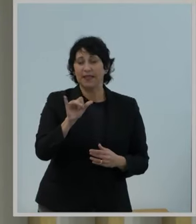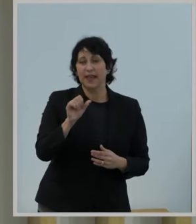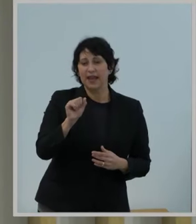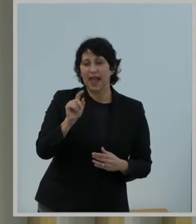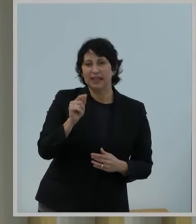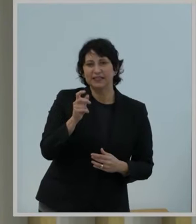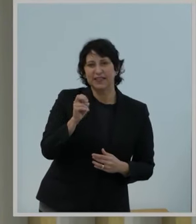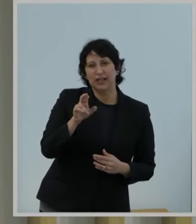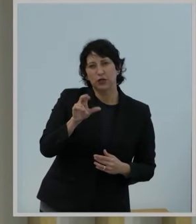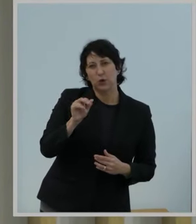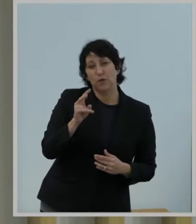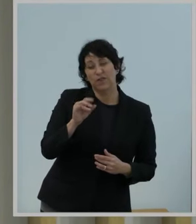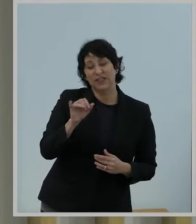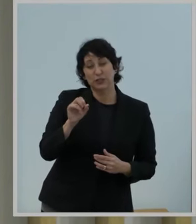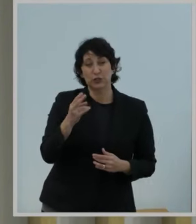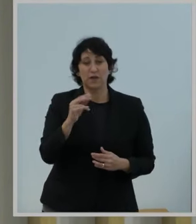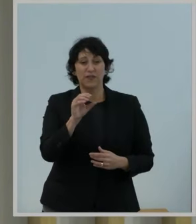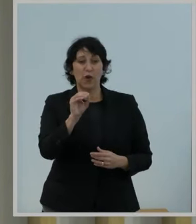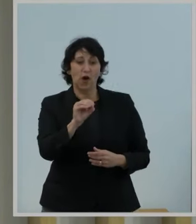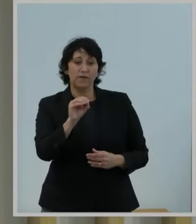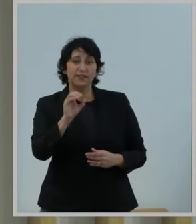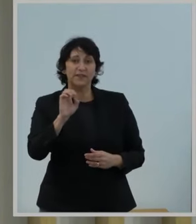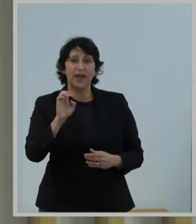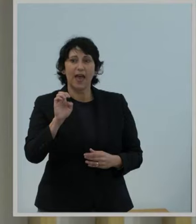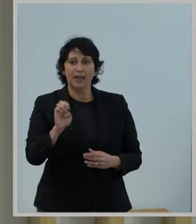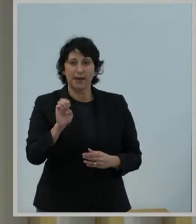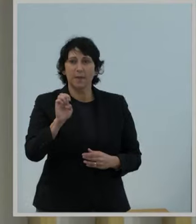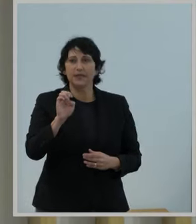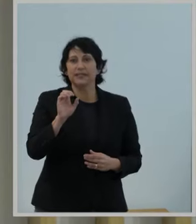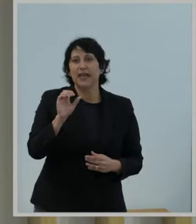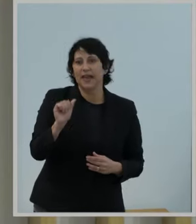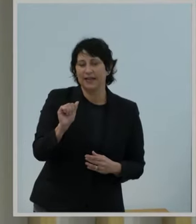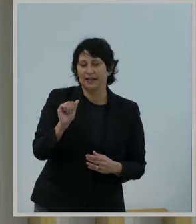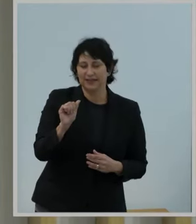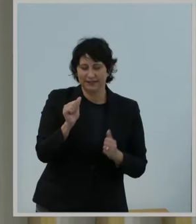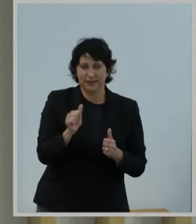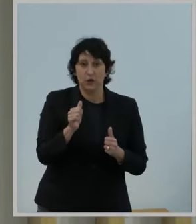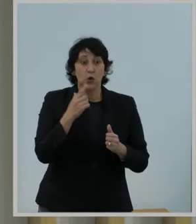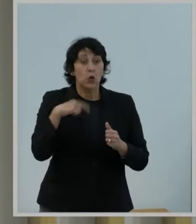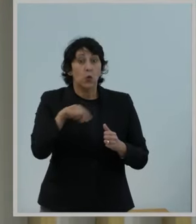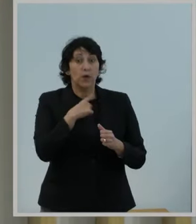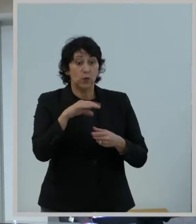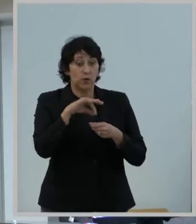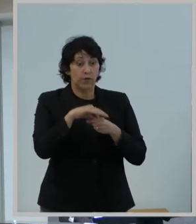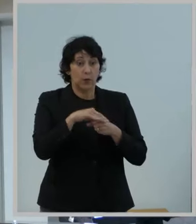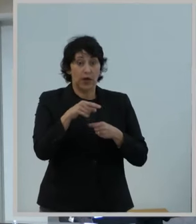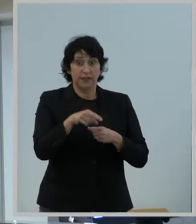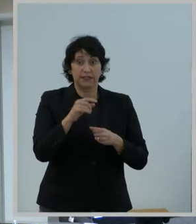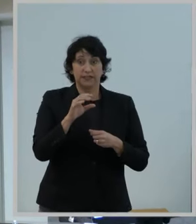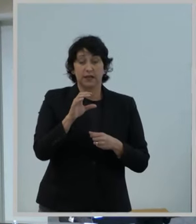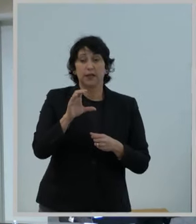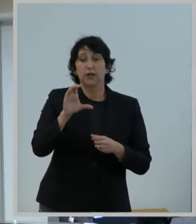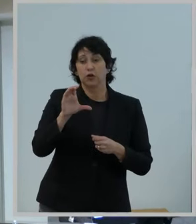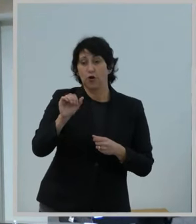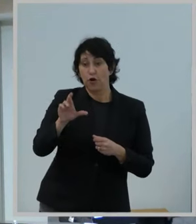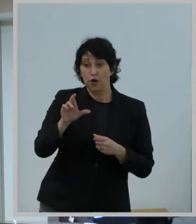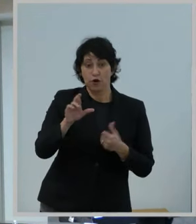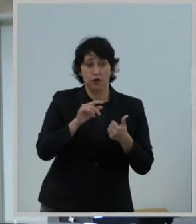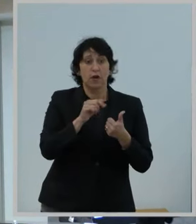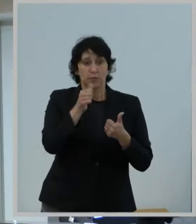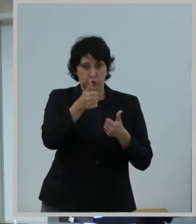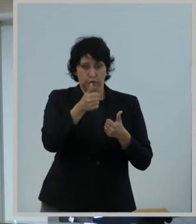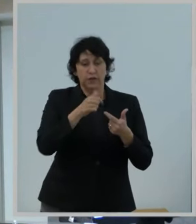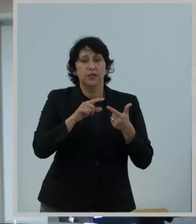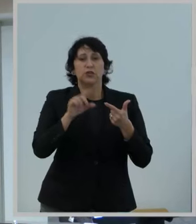Alex Yankovic of the Office of Economics and Analytics. We will proceed to a vote on the item. Commissioner Carr? Approve. Commissioner